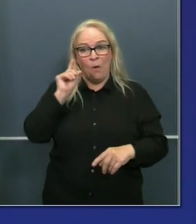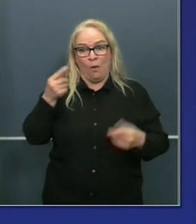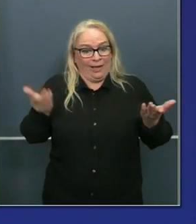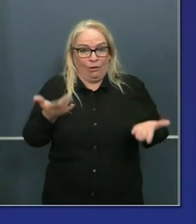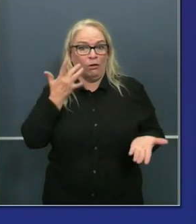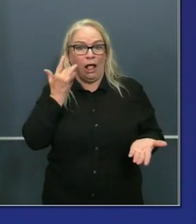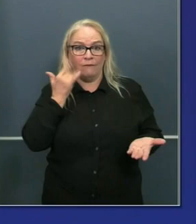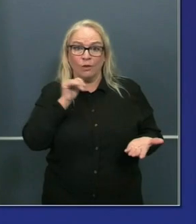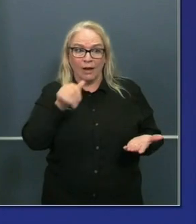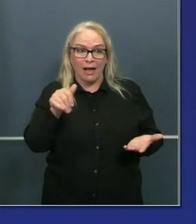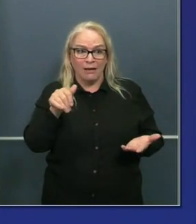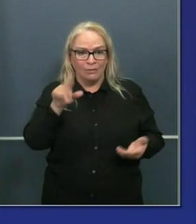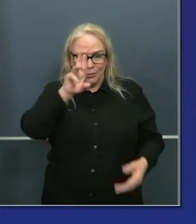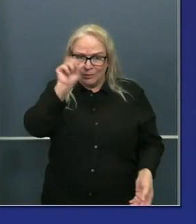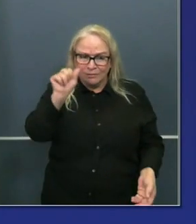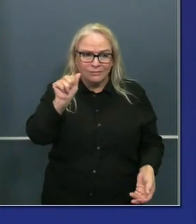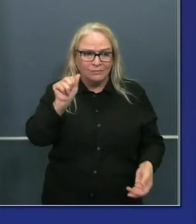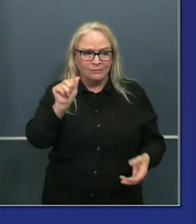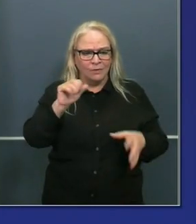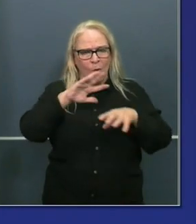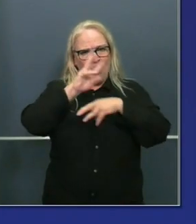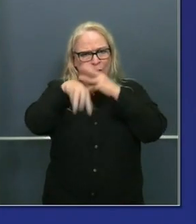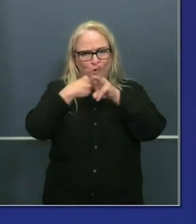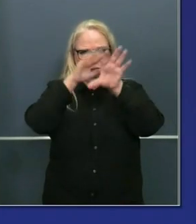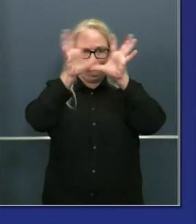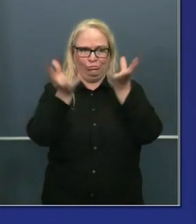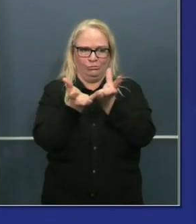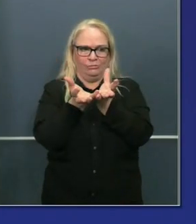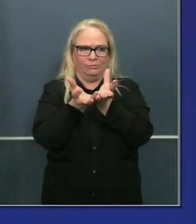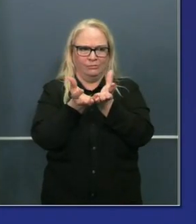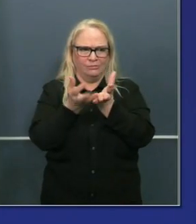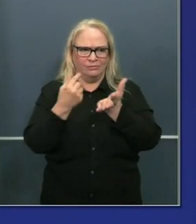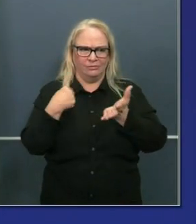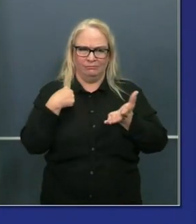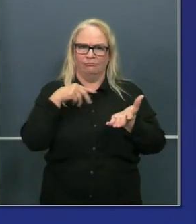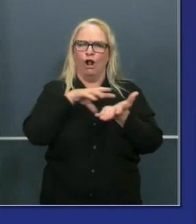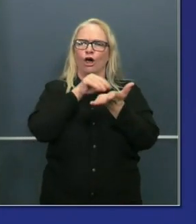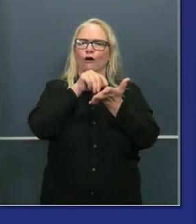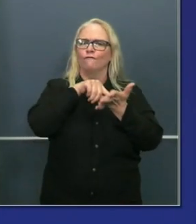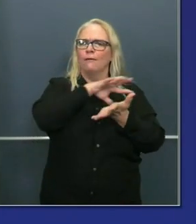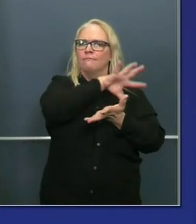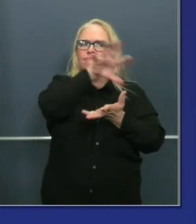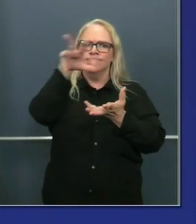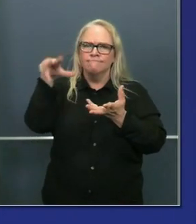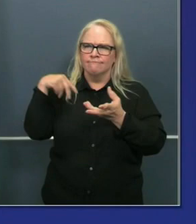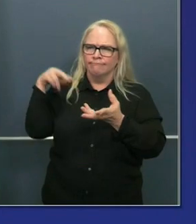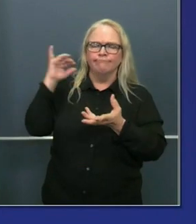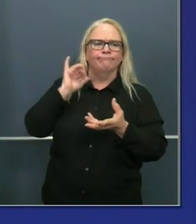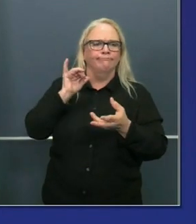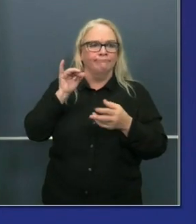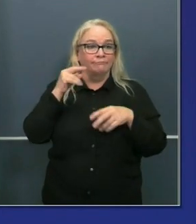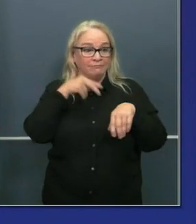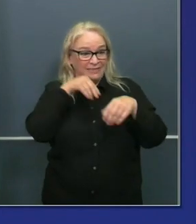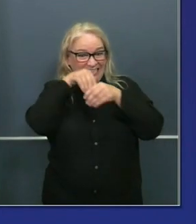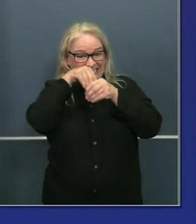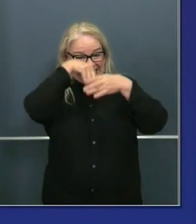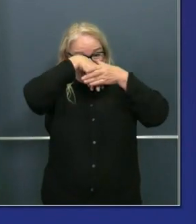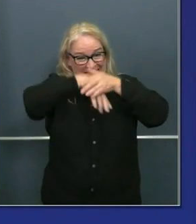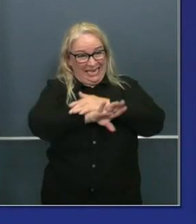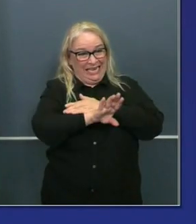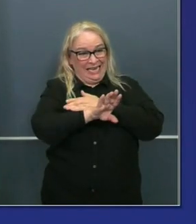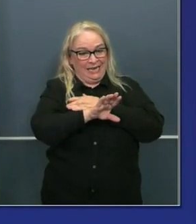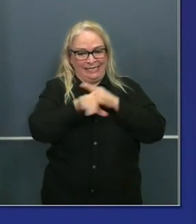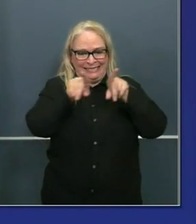the rest of the nation, as it relates to the unique characteristics of being indoors for an extended period of time and airflow